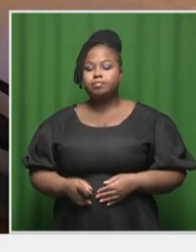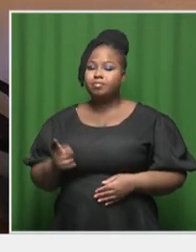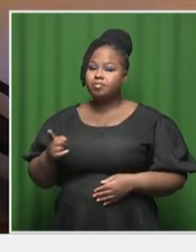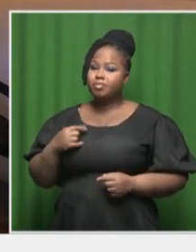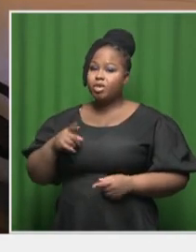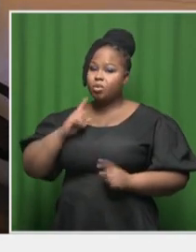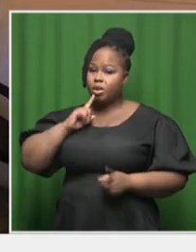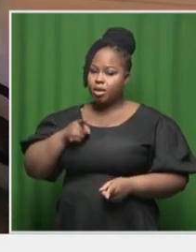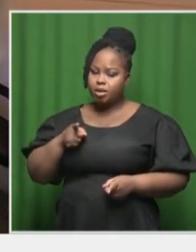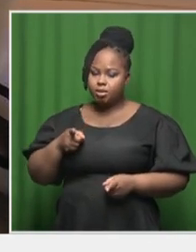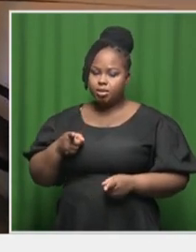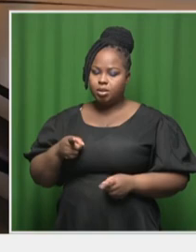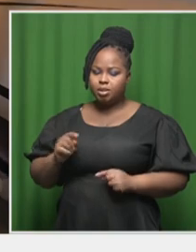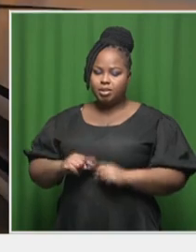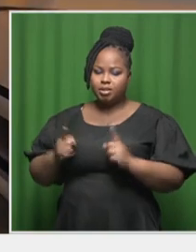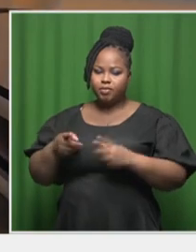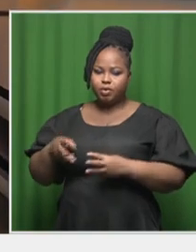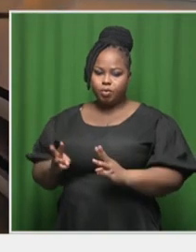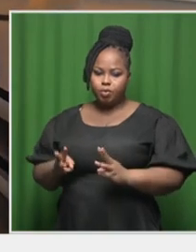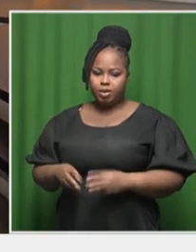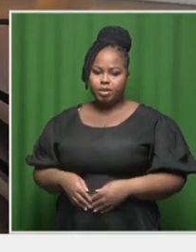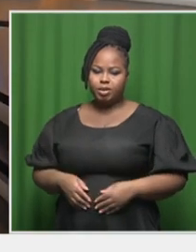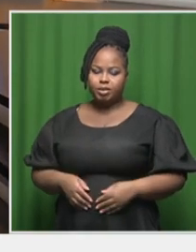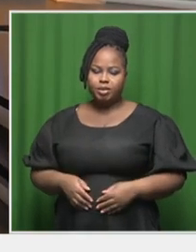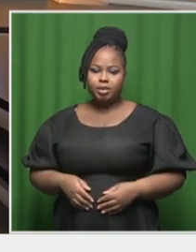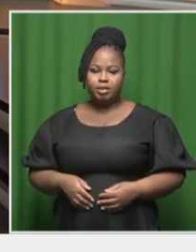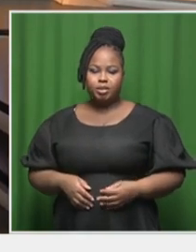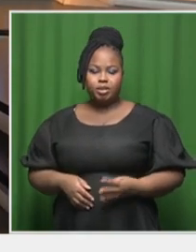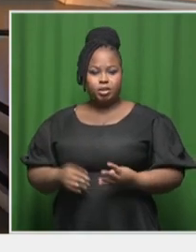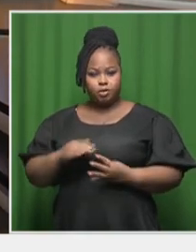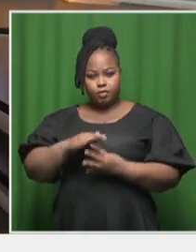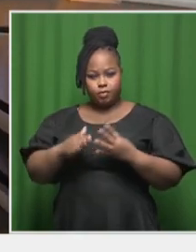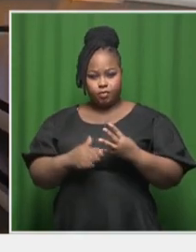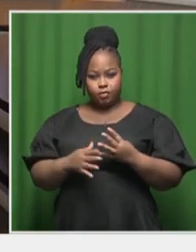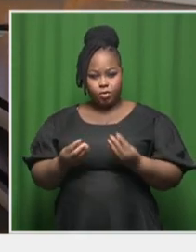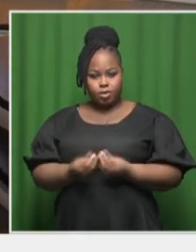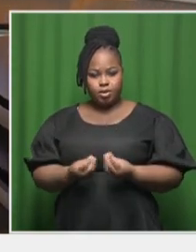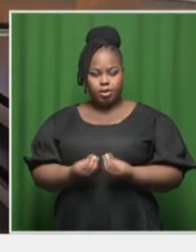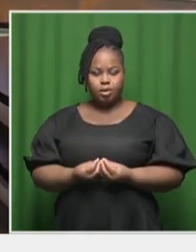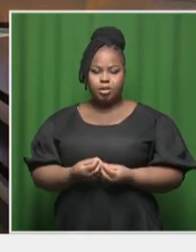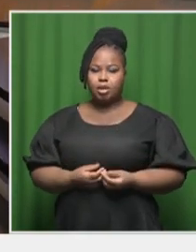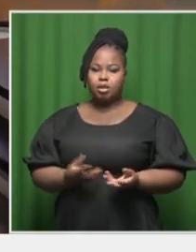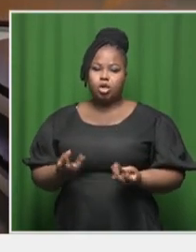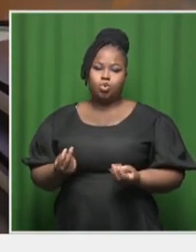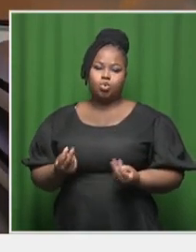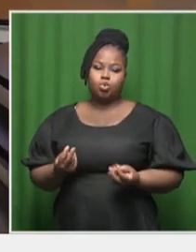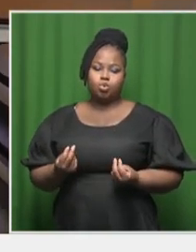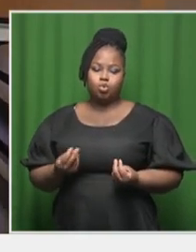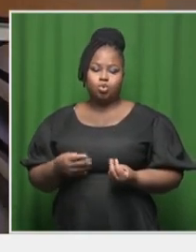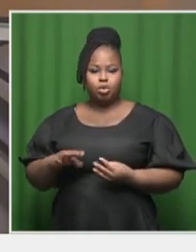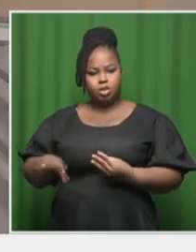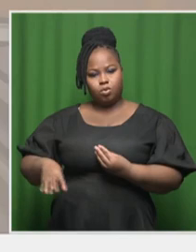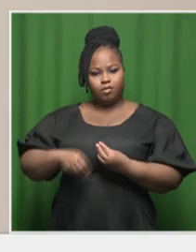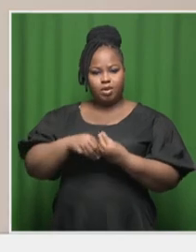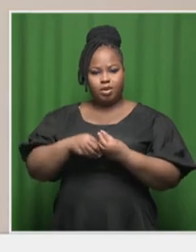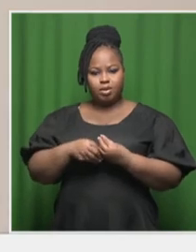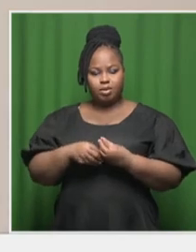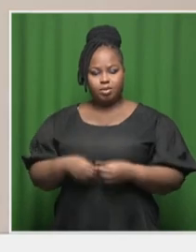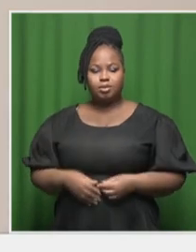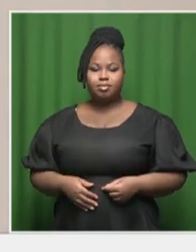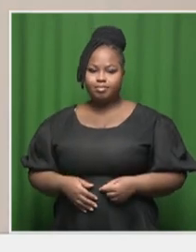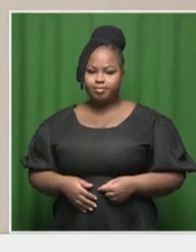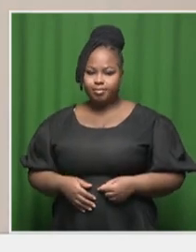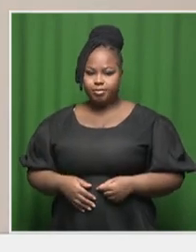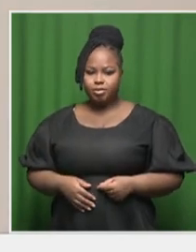answer in the following manner. And I'm just going to take the four things that seem to be new that we've been introduced. And